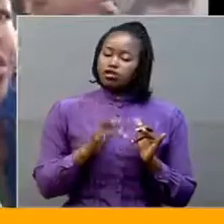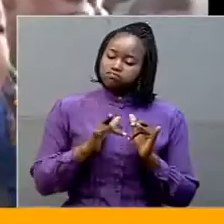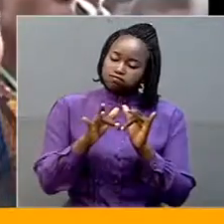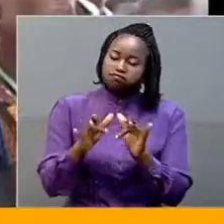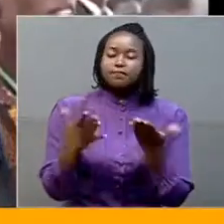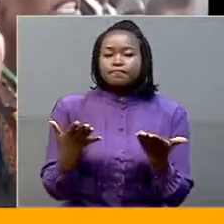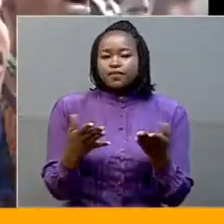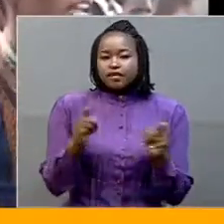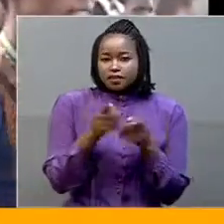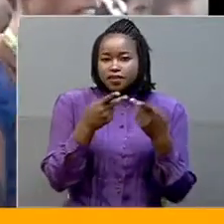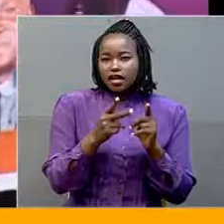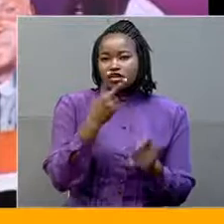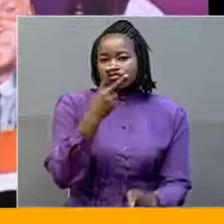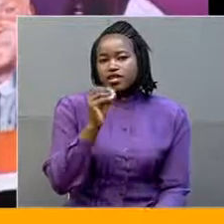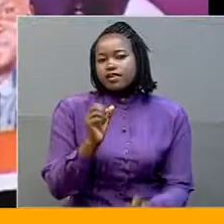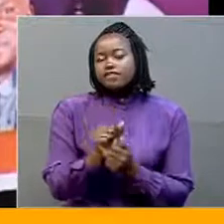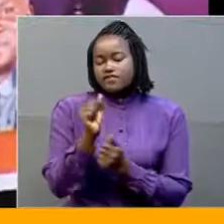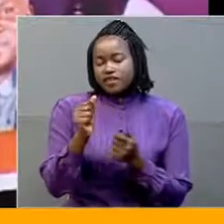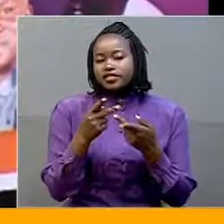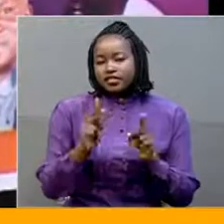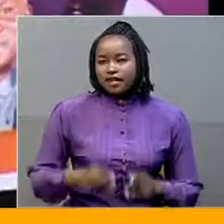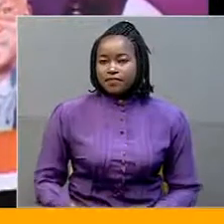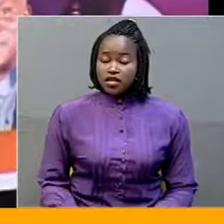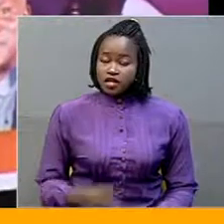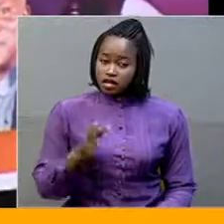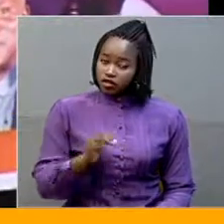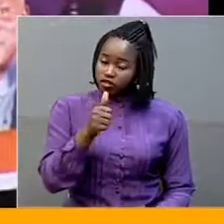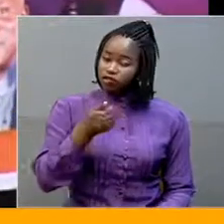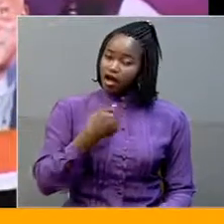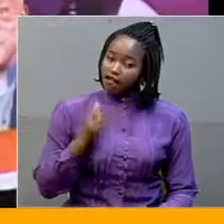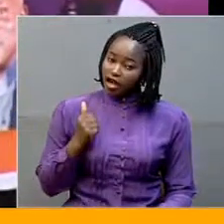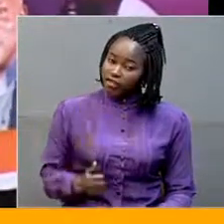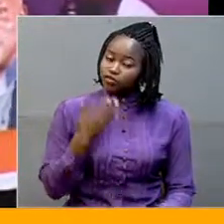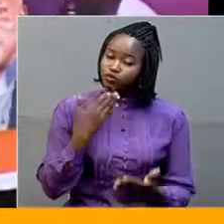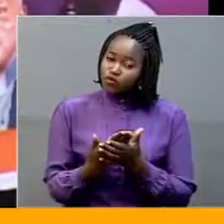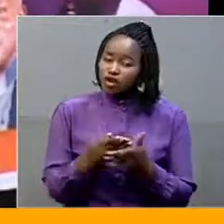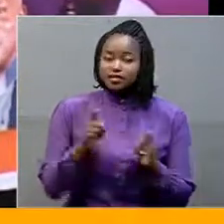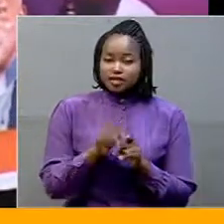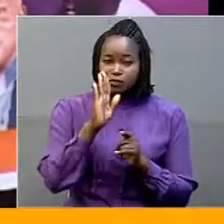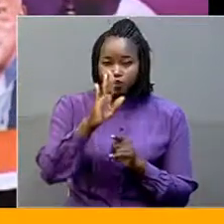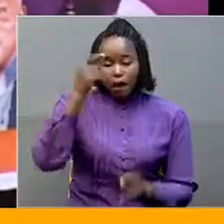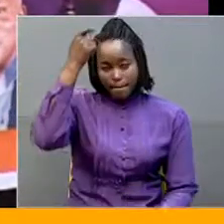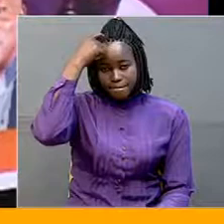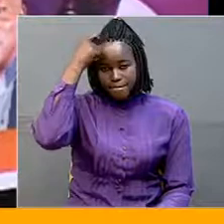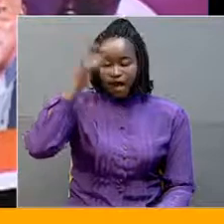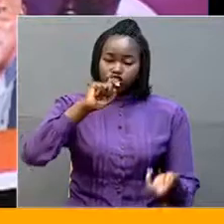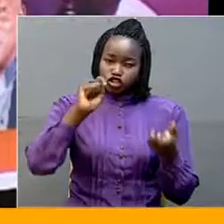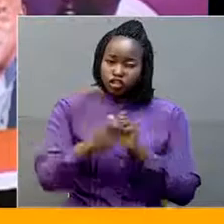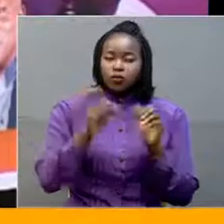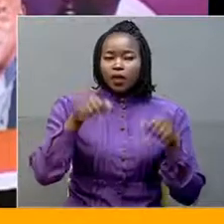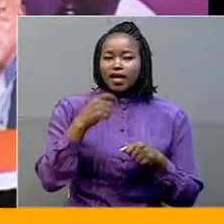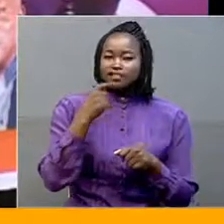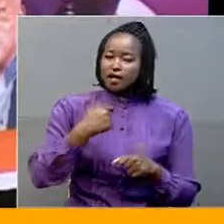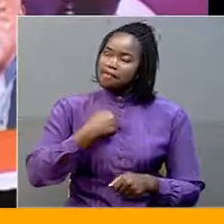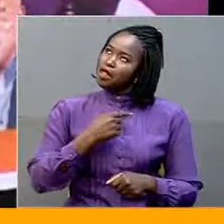started in 2015. When you have a good attitude, your mindset is transformed, then you can say, I belong to